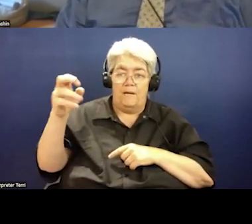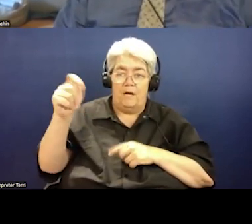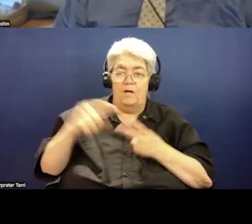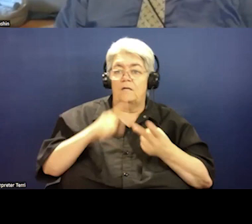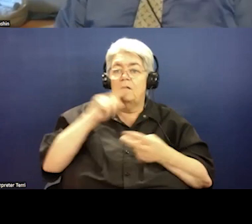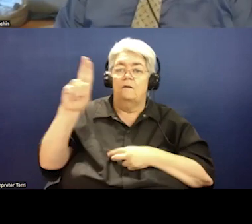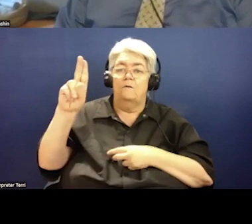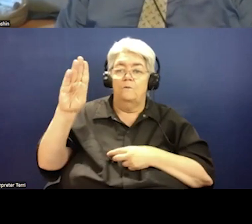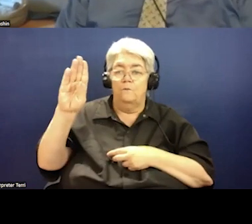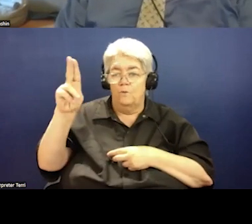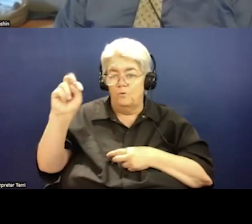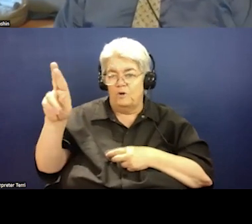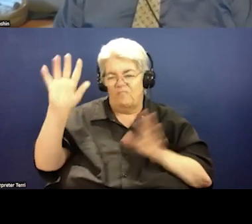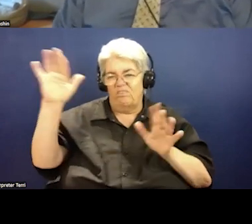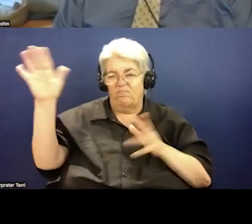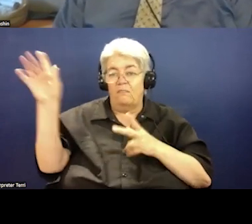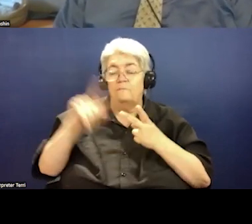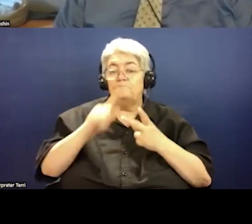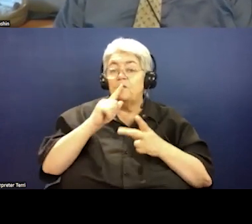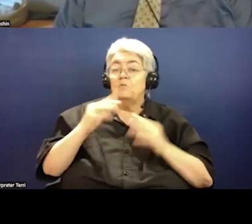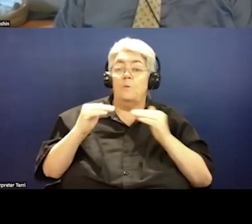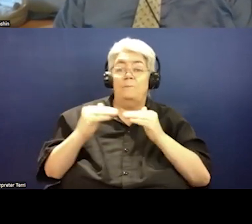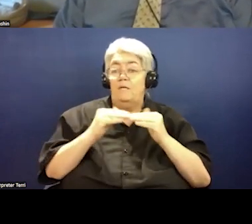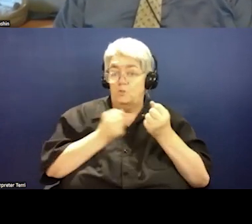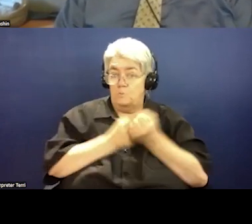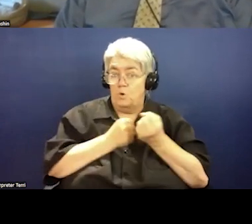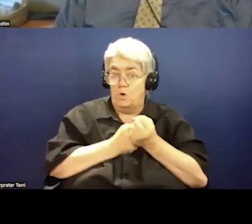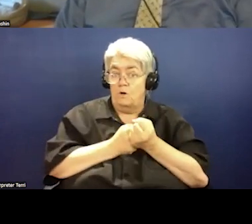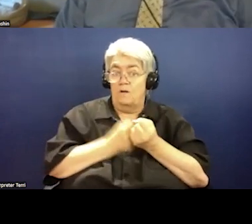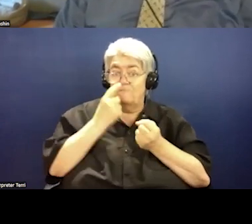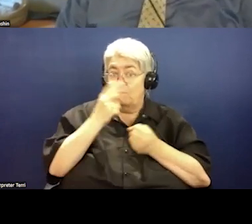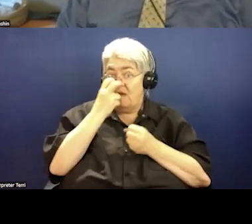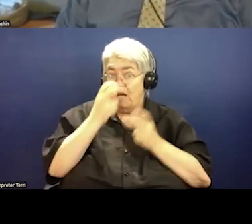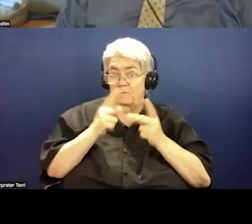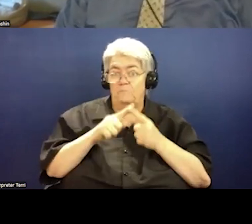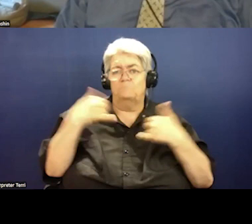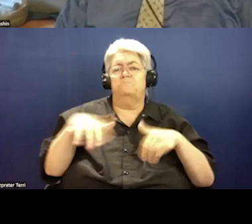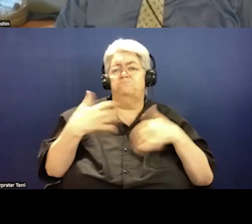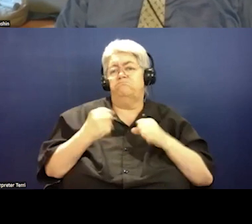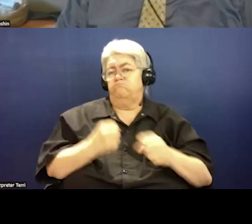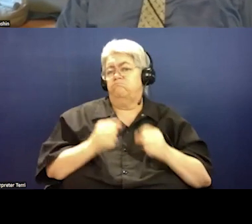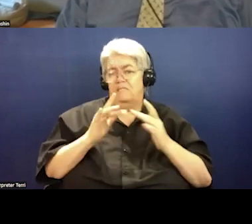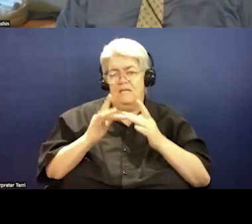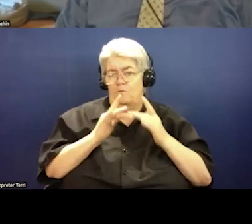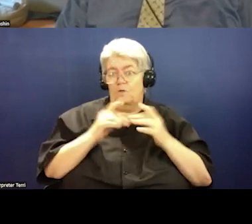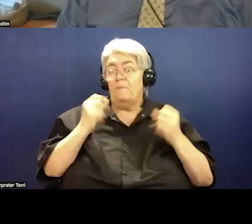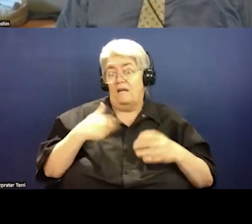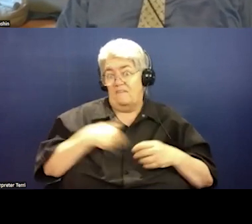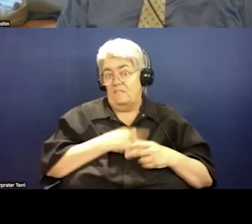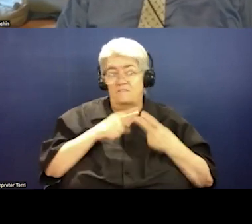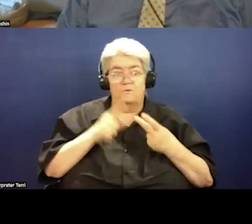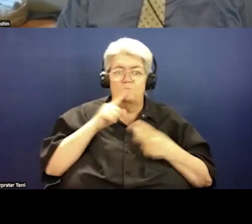So peer support has been available for blind people who are highly networked, many of us, for about